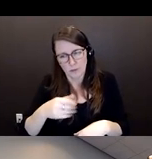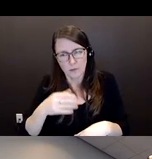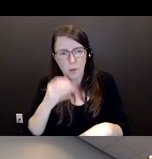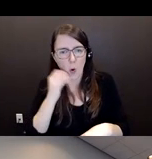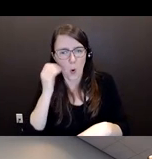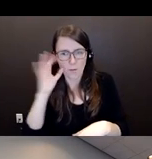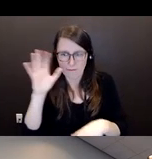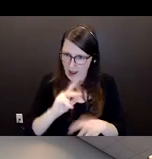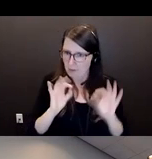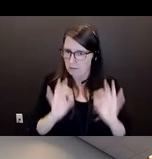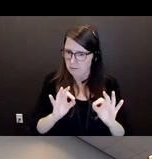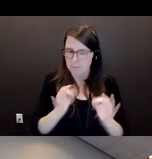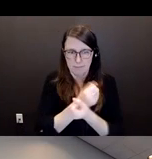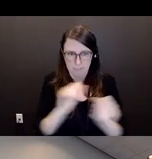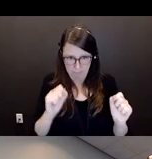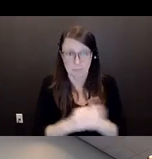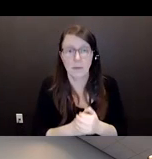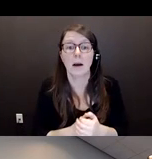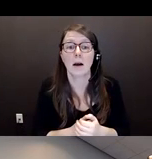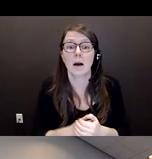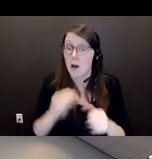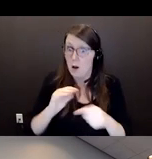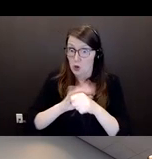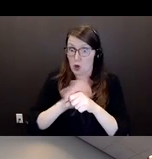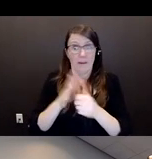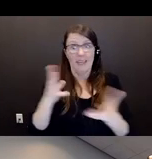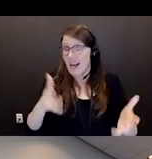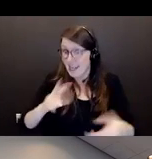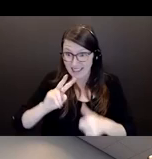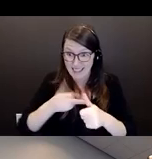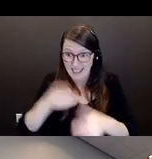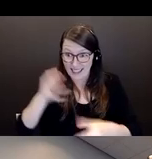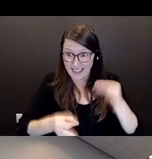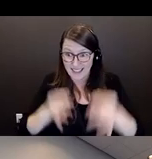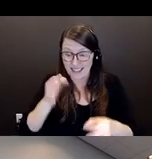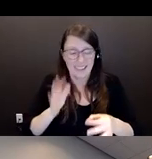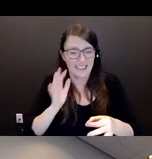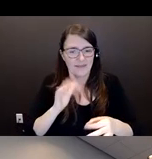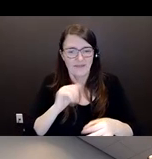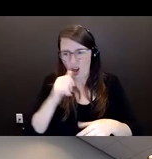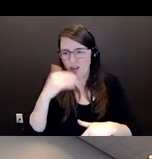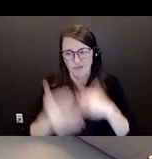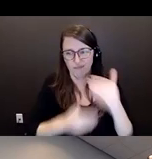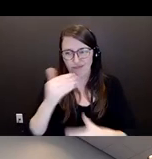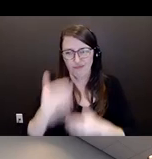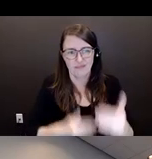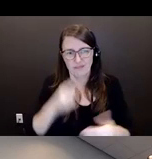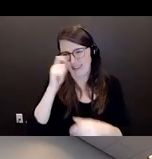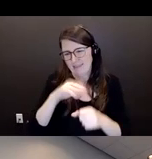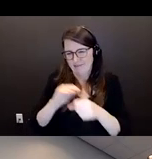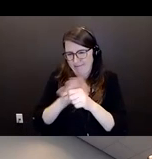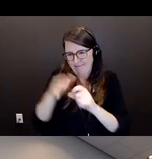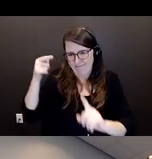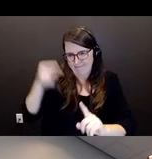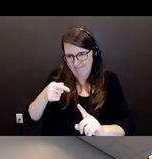we are not running the second trial, which is most unfortunate. So that's what came out of it. So let me give you